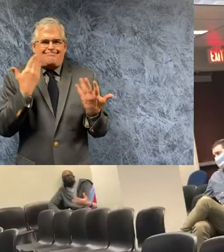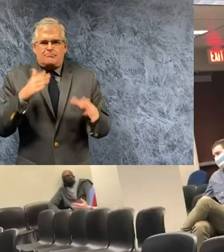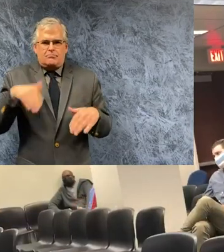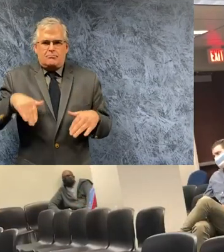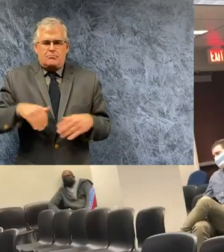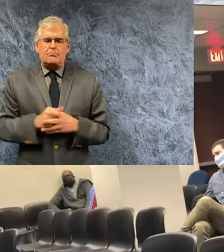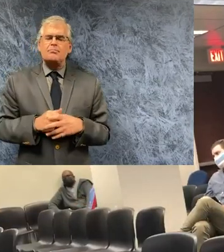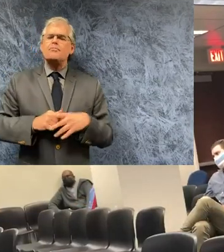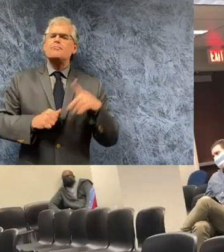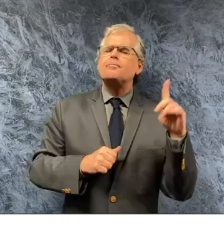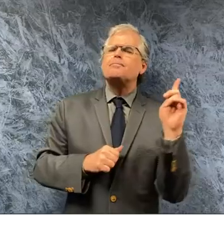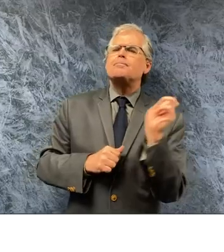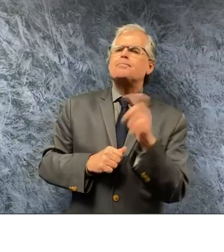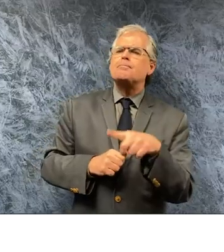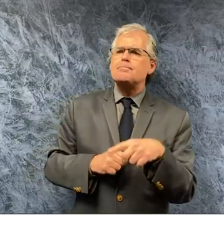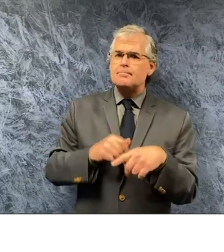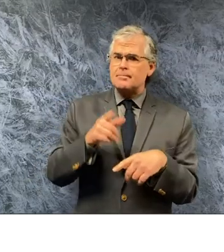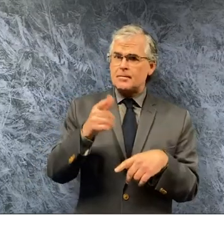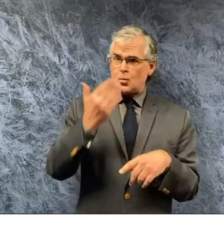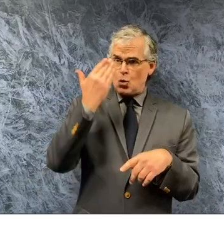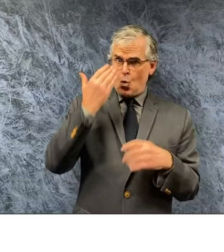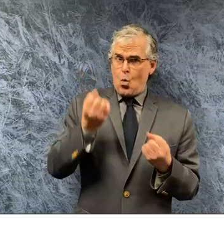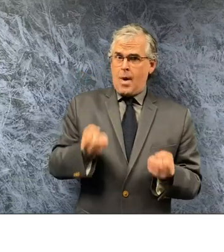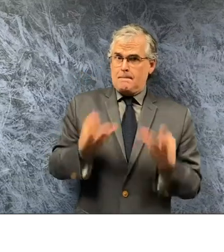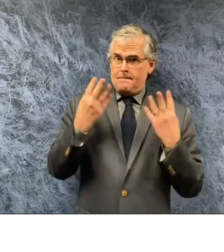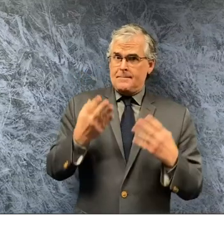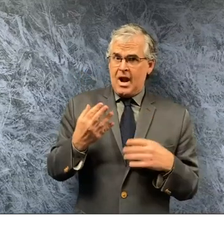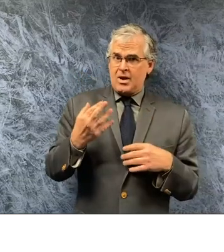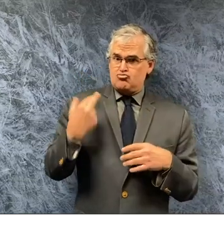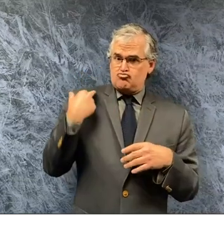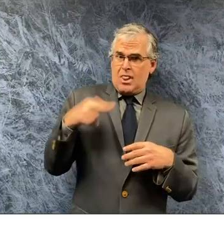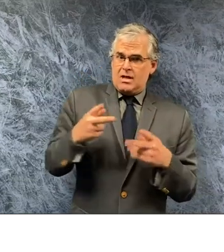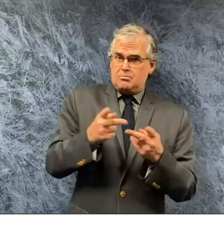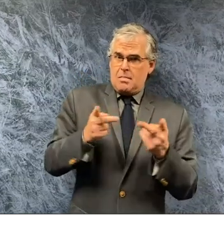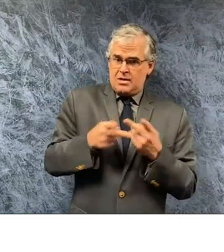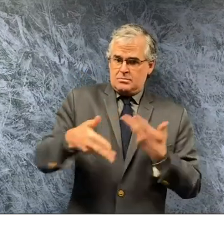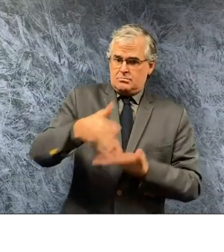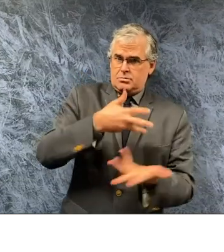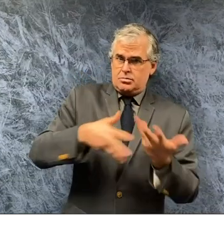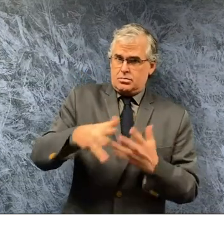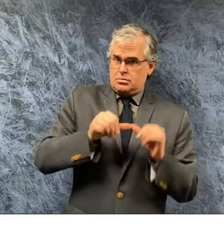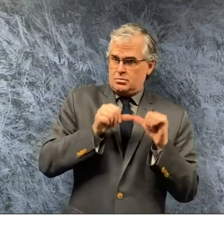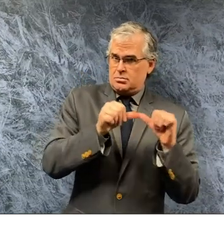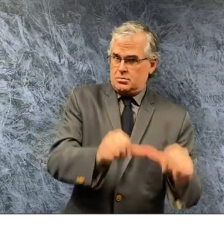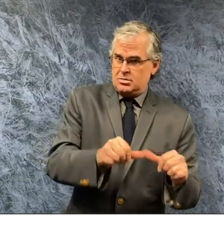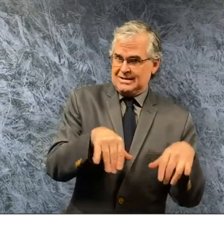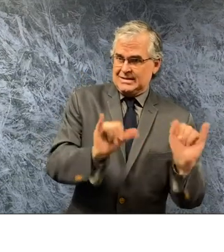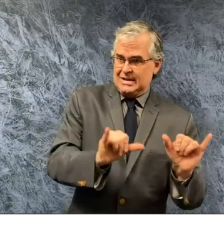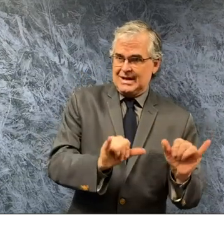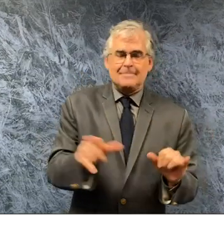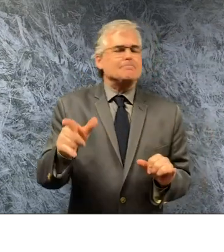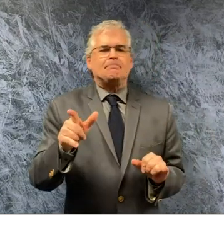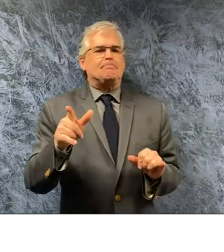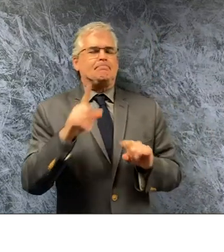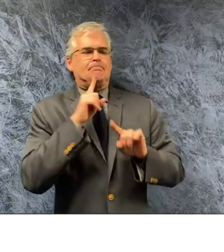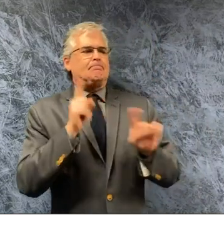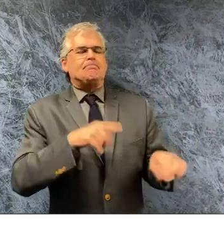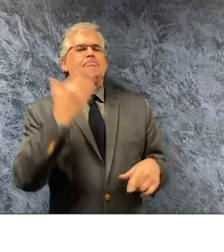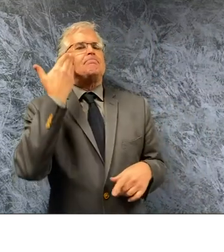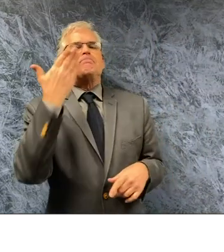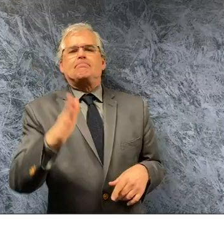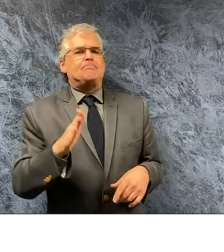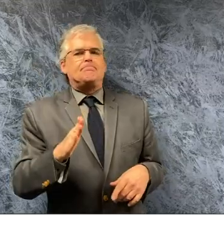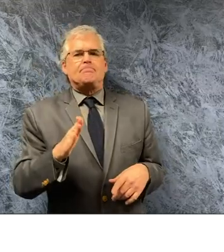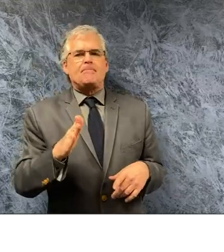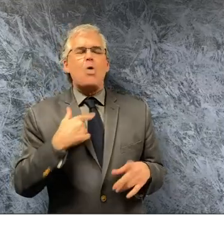have been continuing to meet i do not all i have is anecdotal stories about people that talked about him going there and some that have been spoken of in the